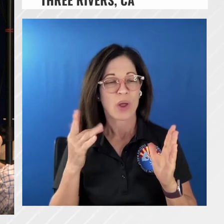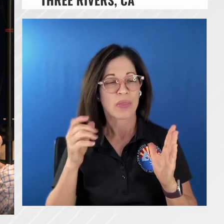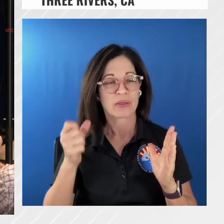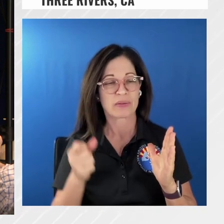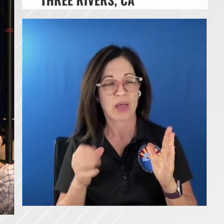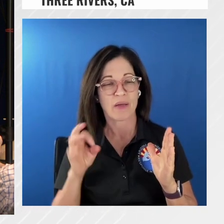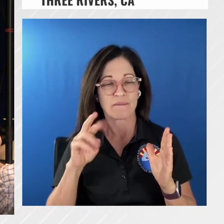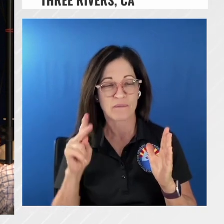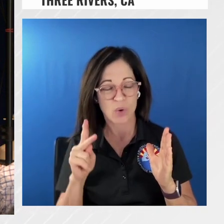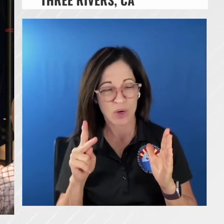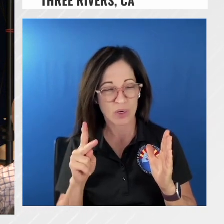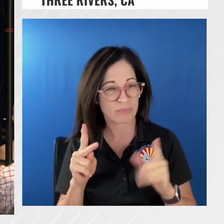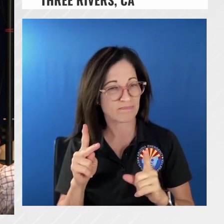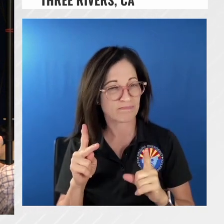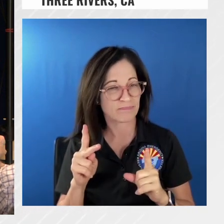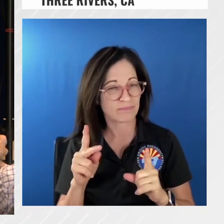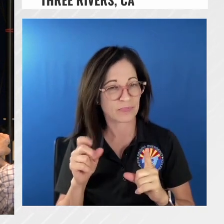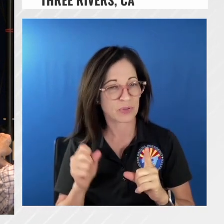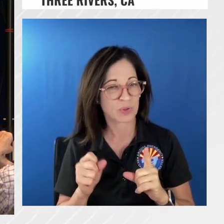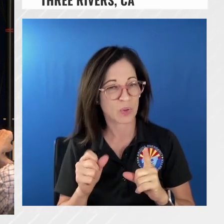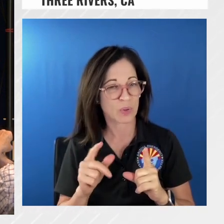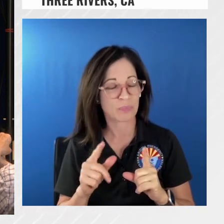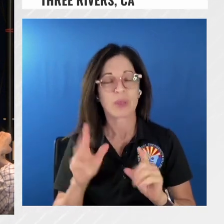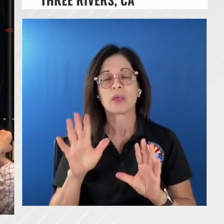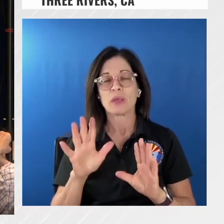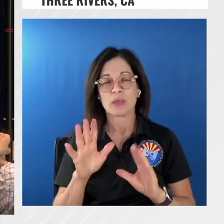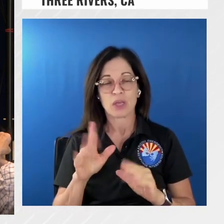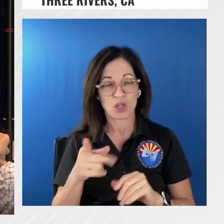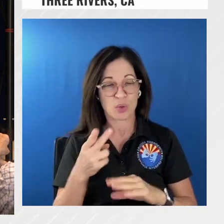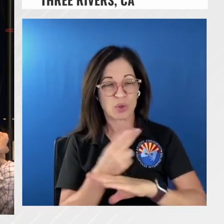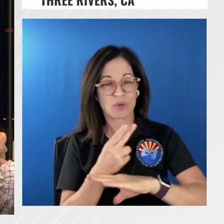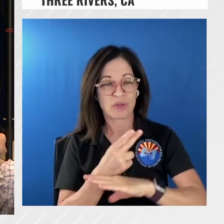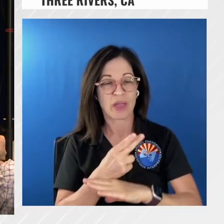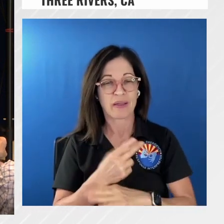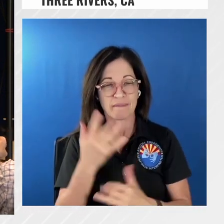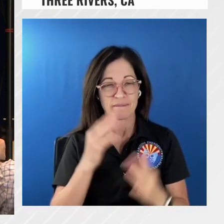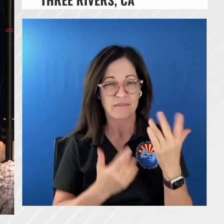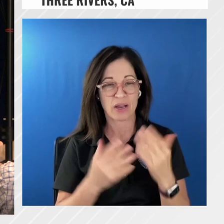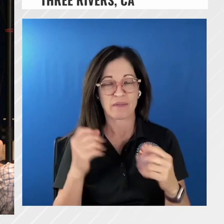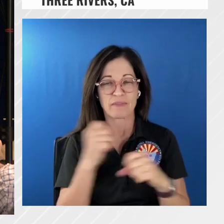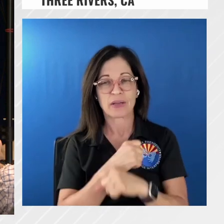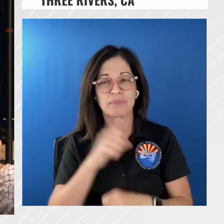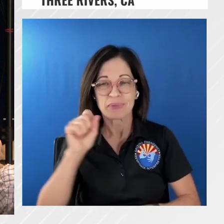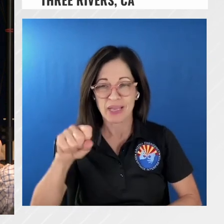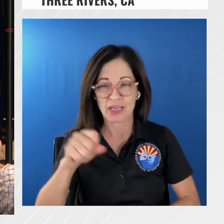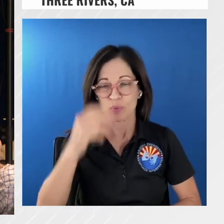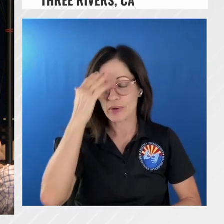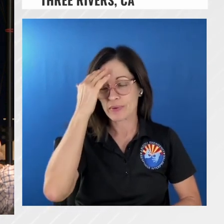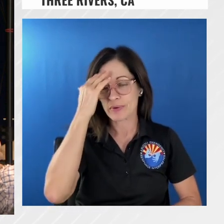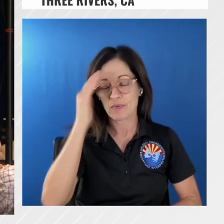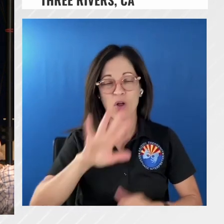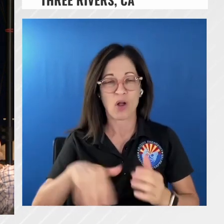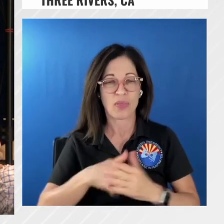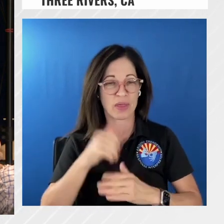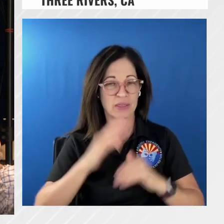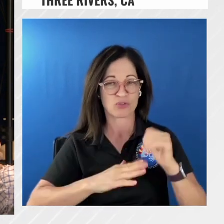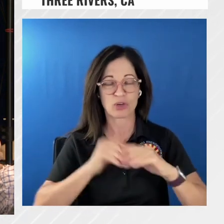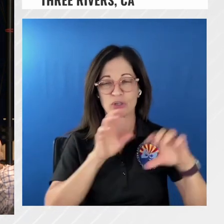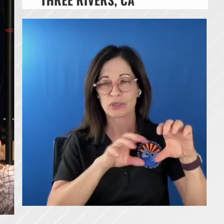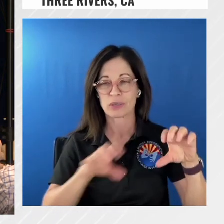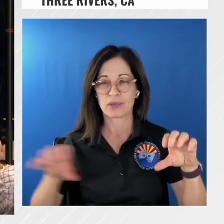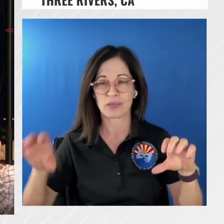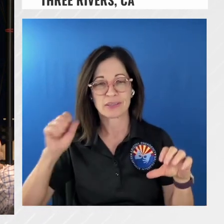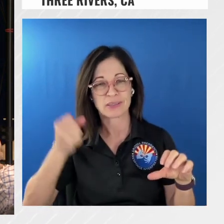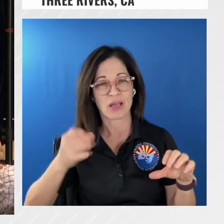so we are we've identified the south fork we're aware of all the structures and stuff that are along south fork our highest priorities to provide the protection